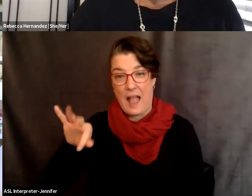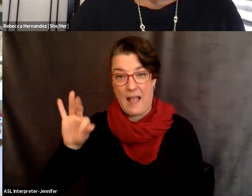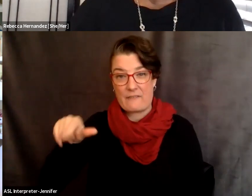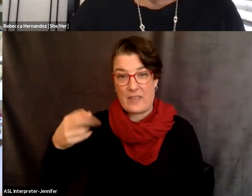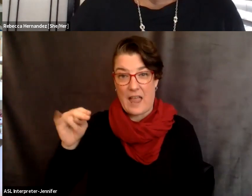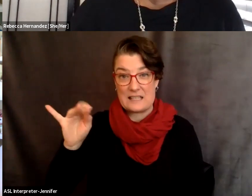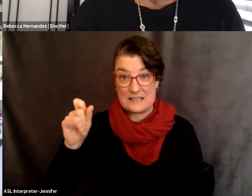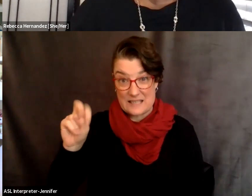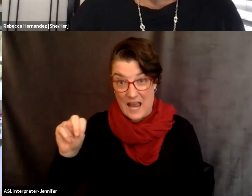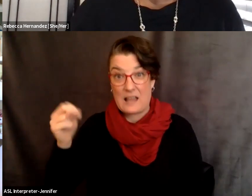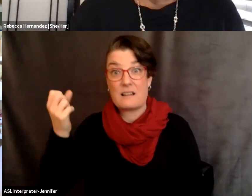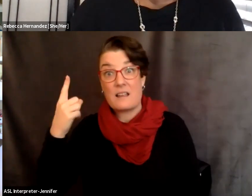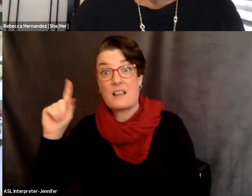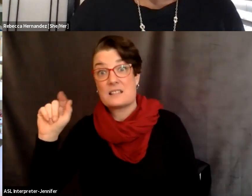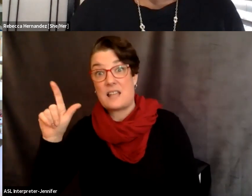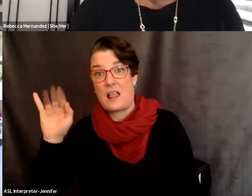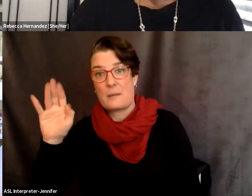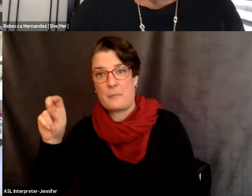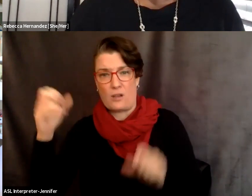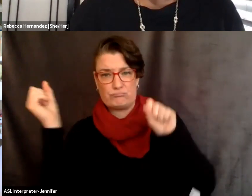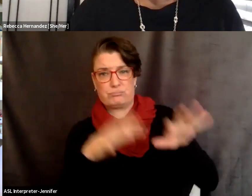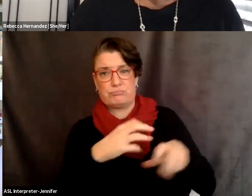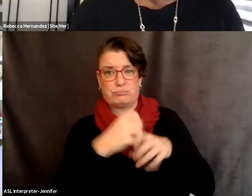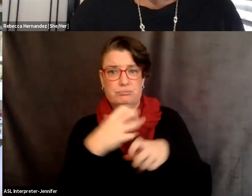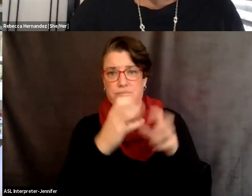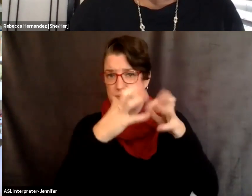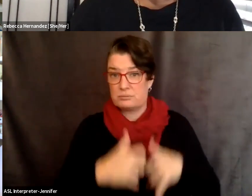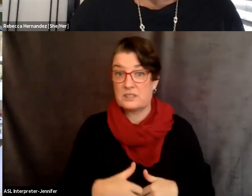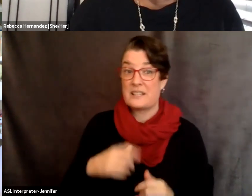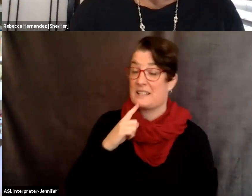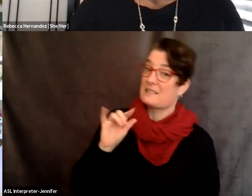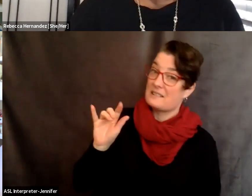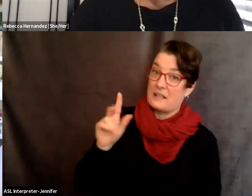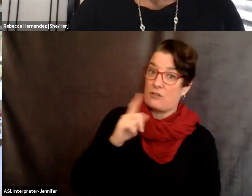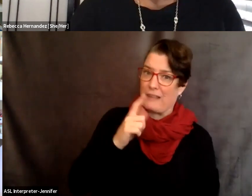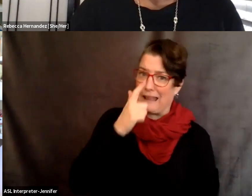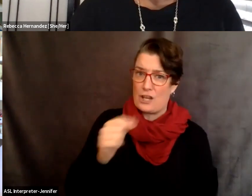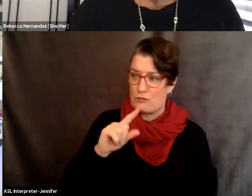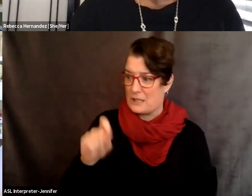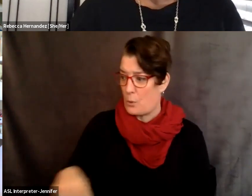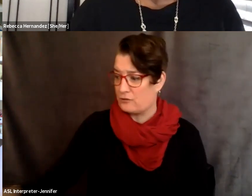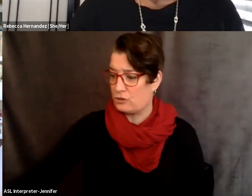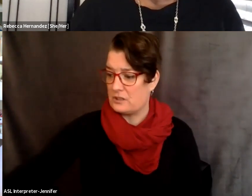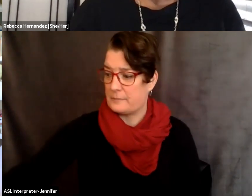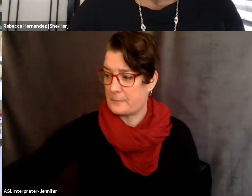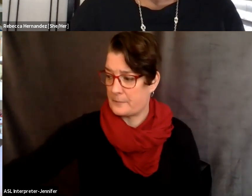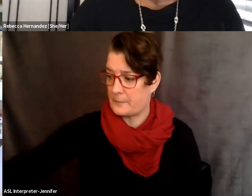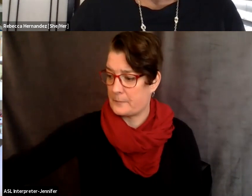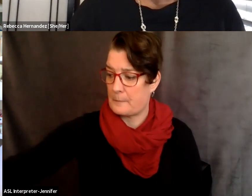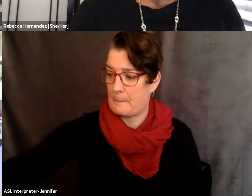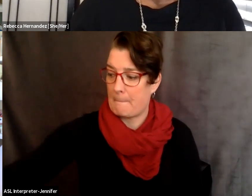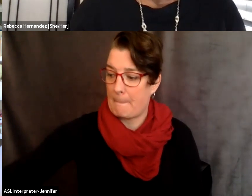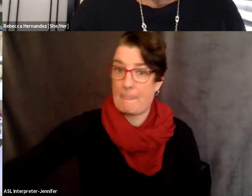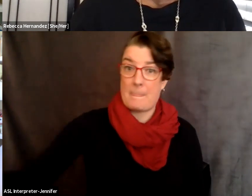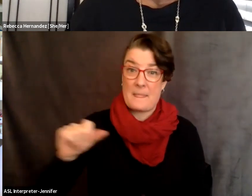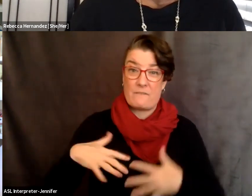That's a really interesting question. And I have to confess to feeling unprepared to answer it really in terms of understanding more about the history of those sculptures in